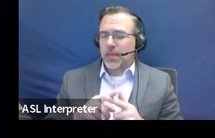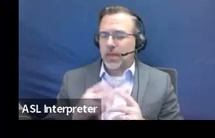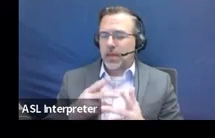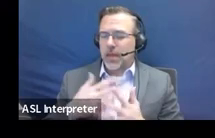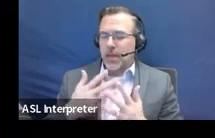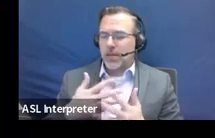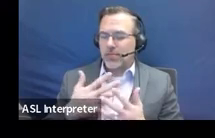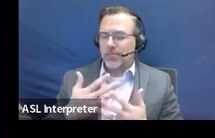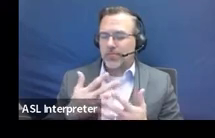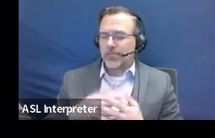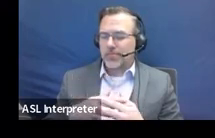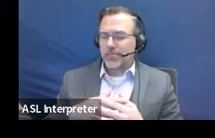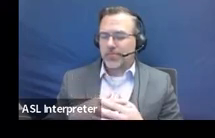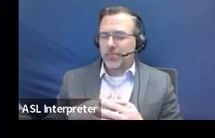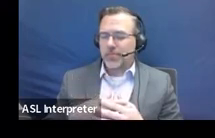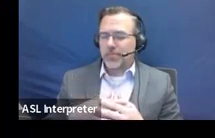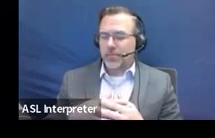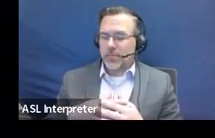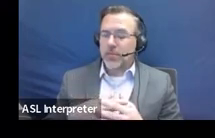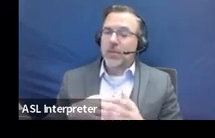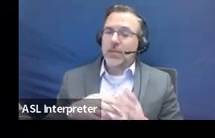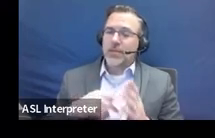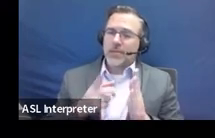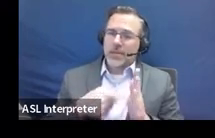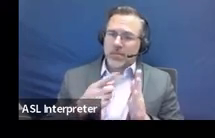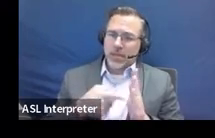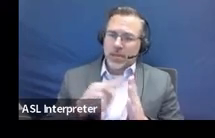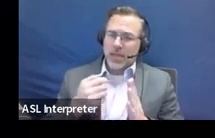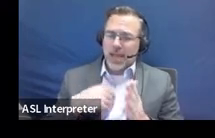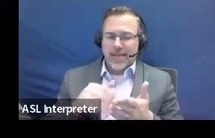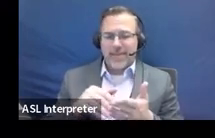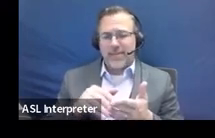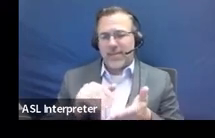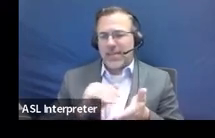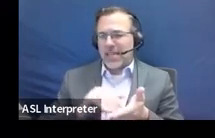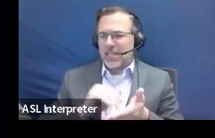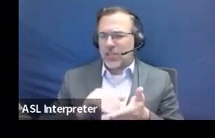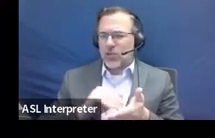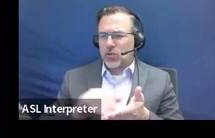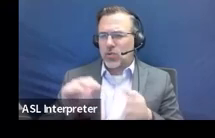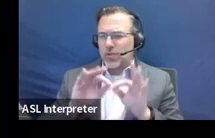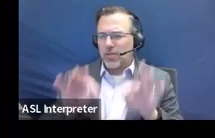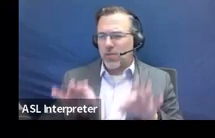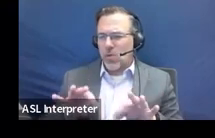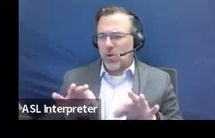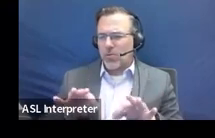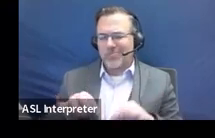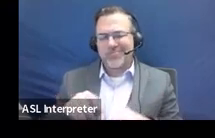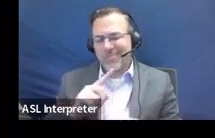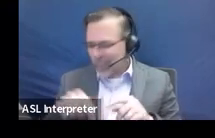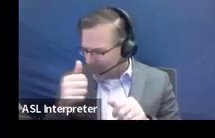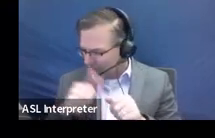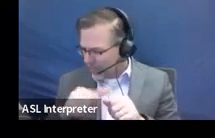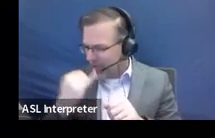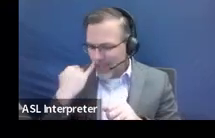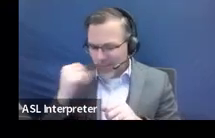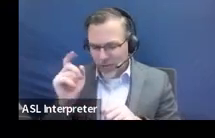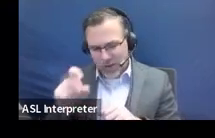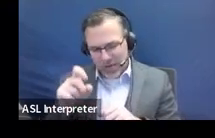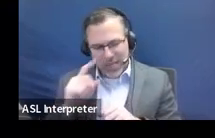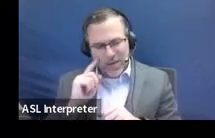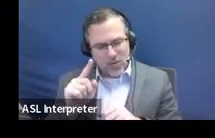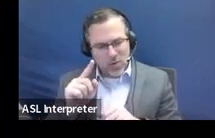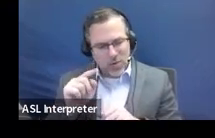sometimes there's an excusal form. I don't know if you need that for the evaluators or if you can just go over that evaluation.